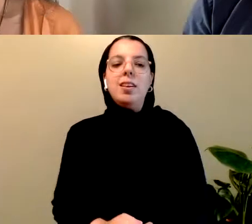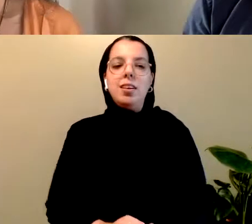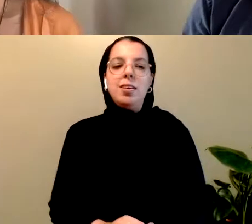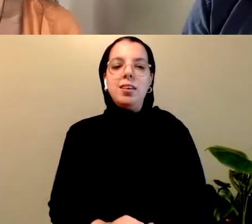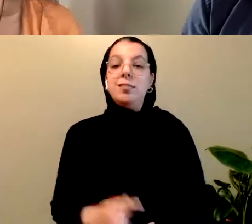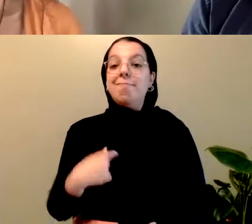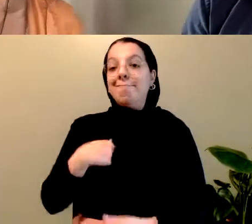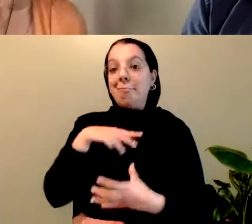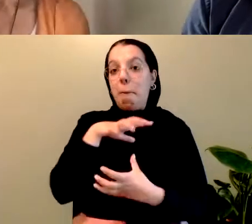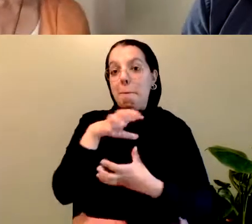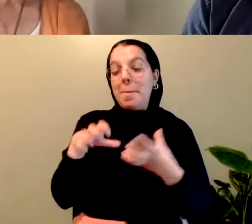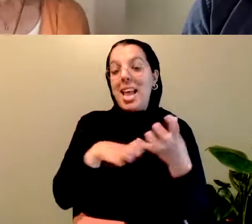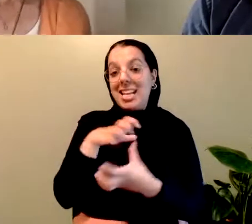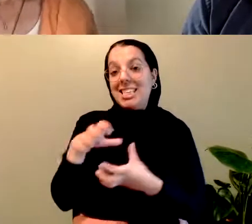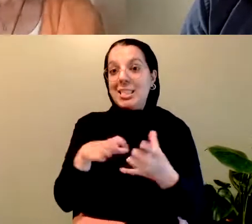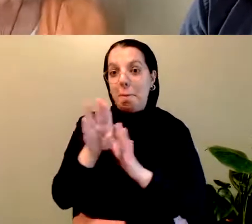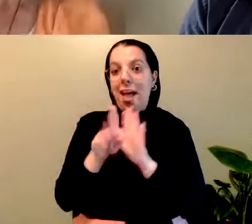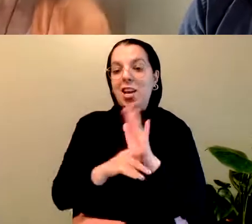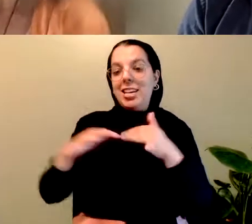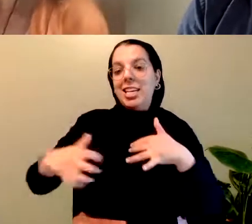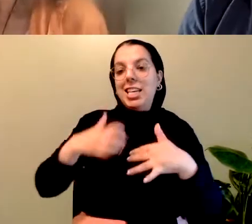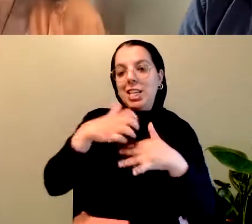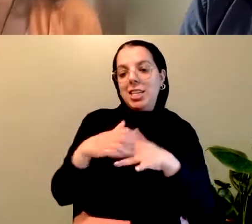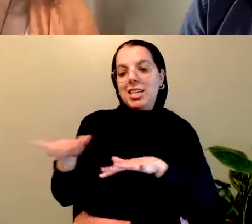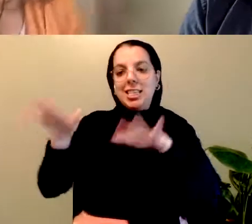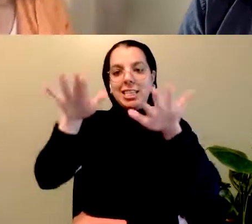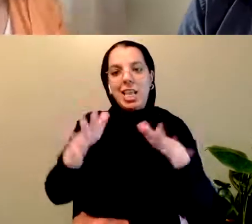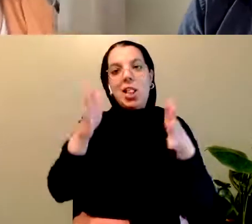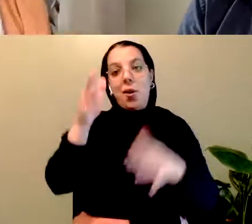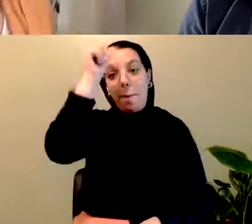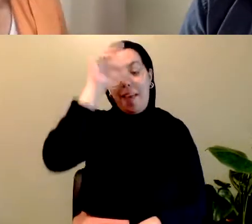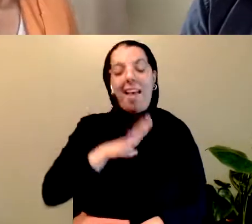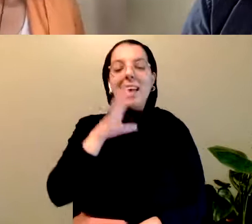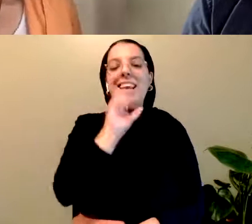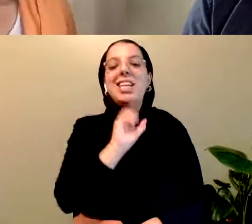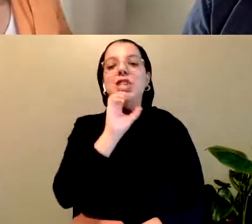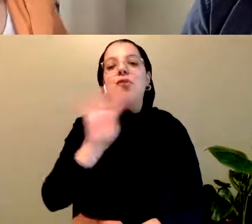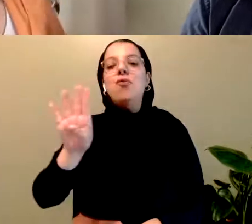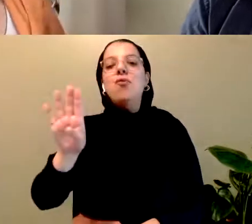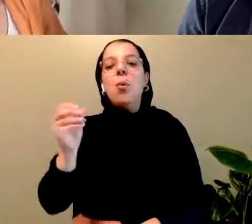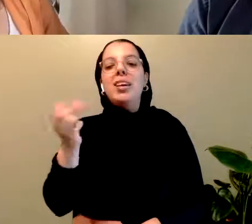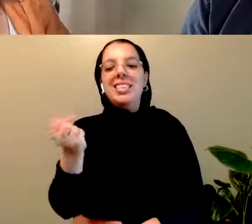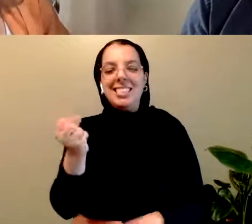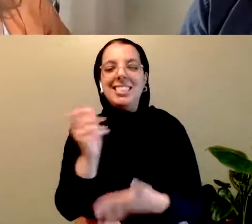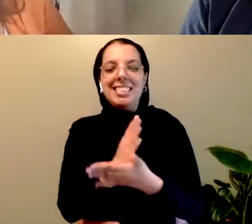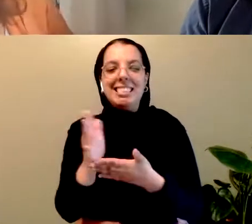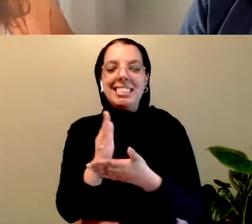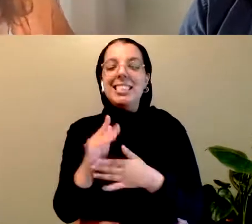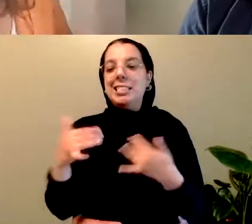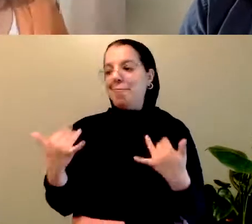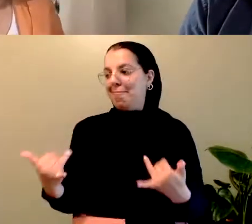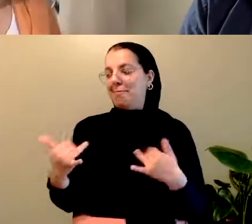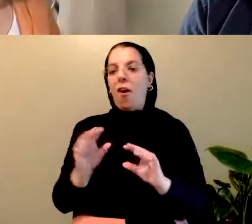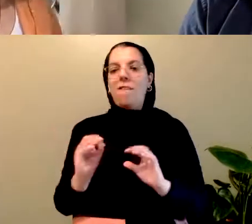Indigenous settler man in my 40s. I'm in my office. I